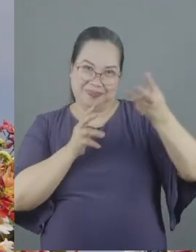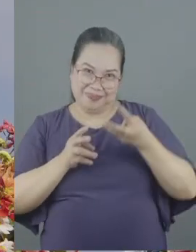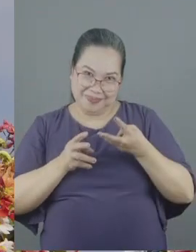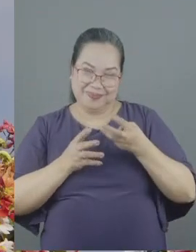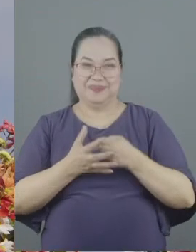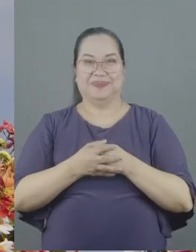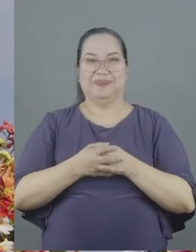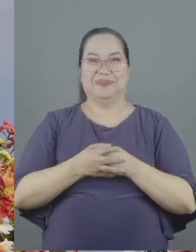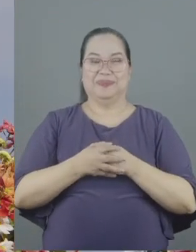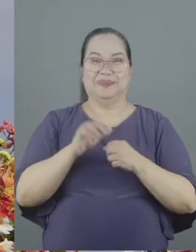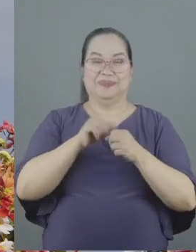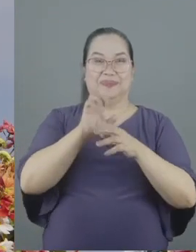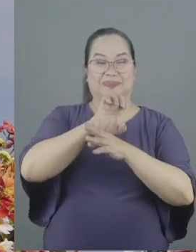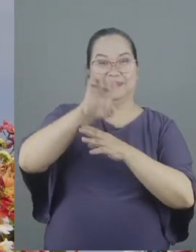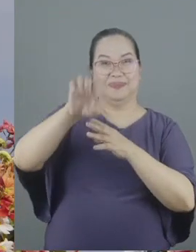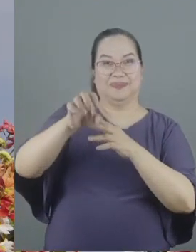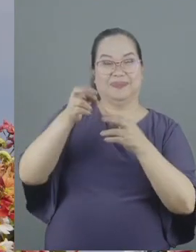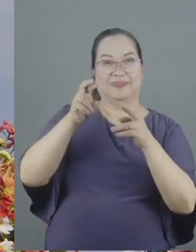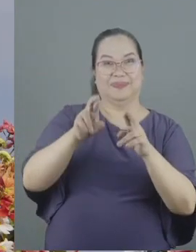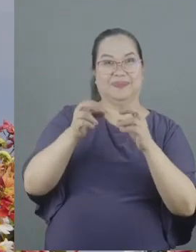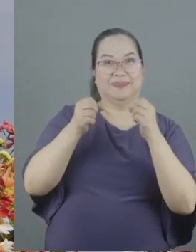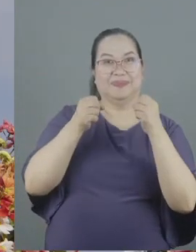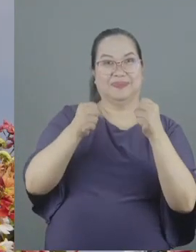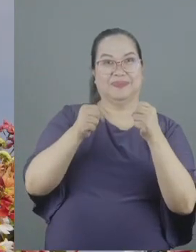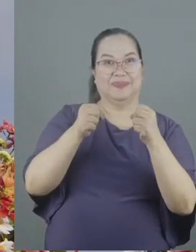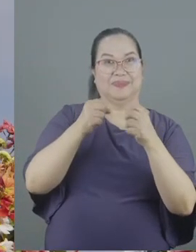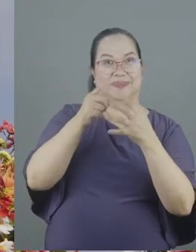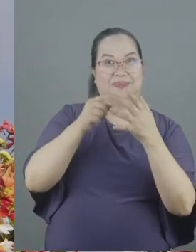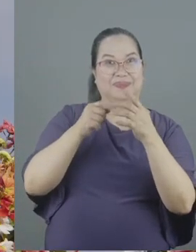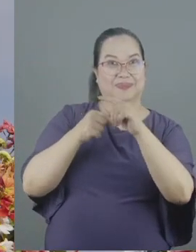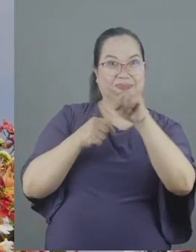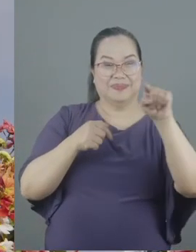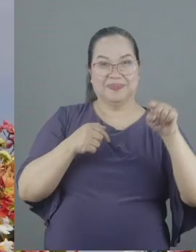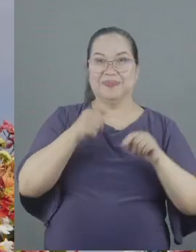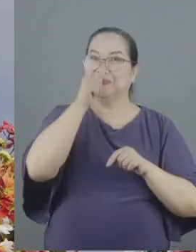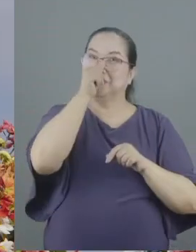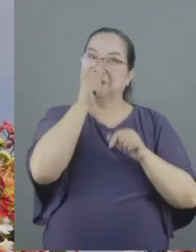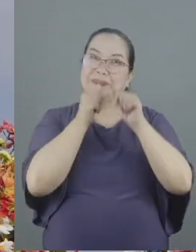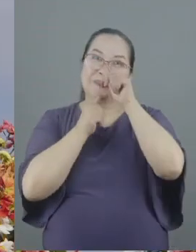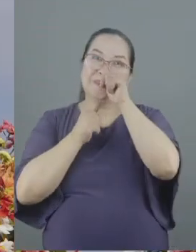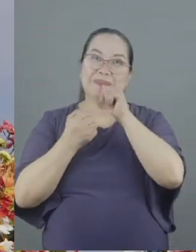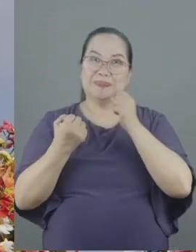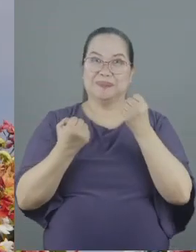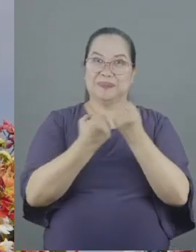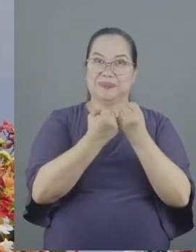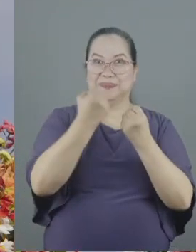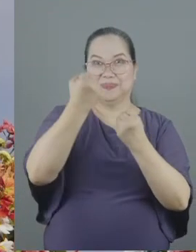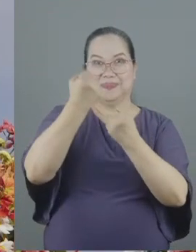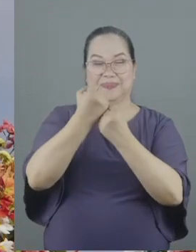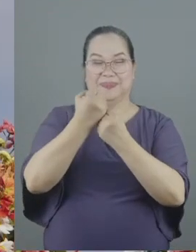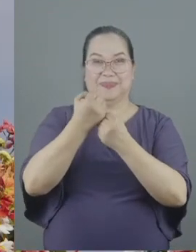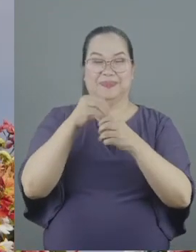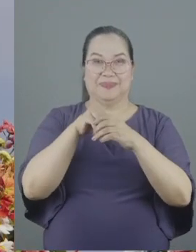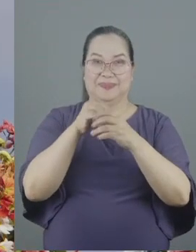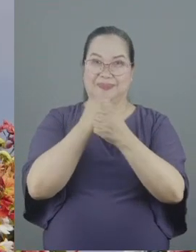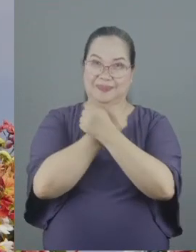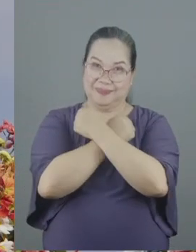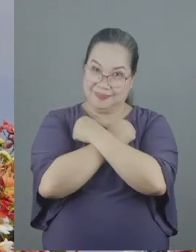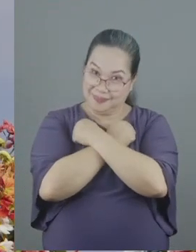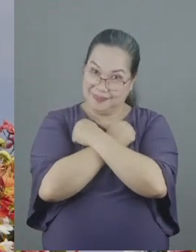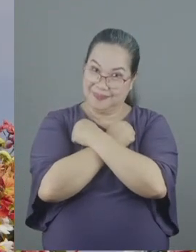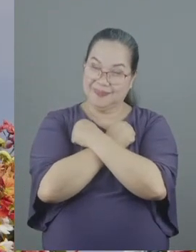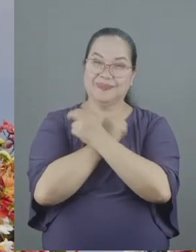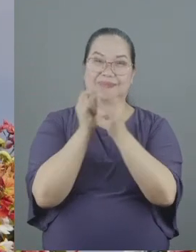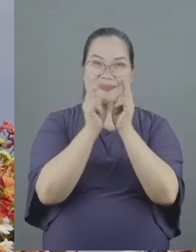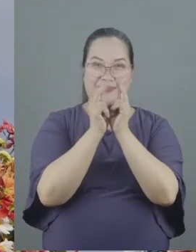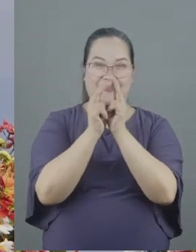so the end result of the stronger among us bearing up the weaker among us in love and unity is the